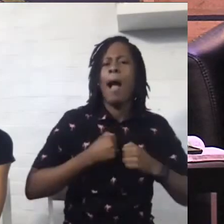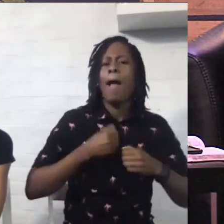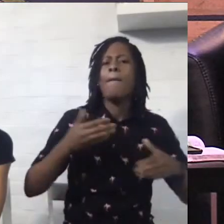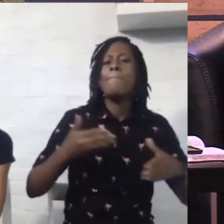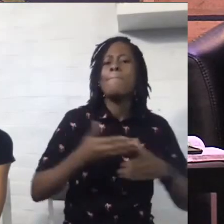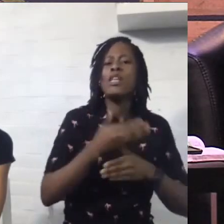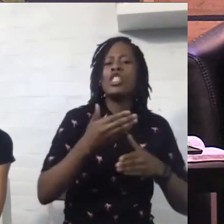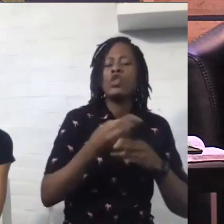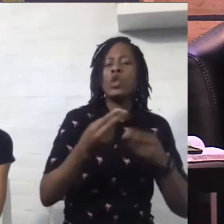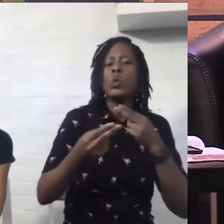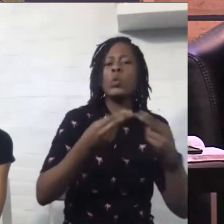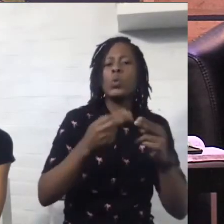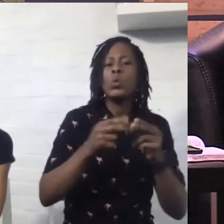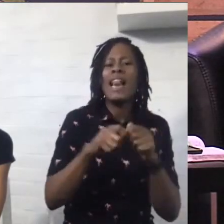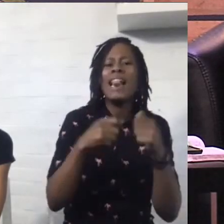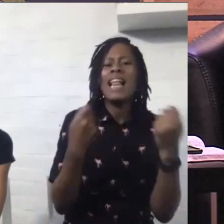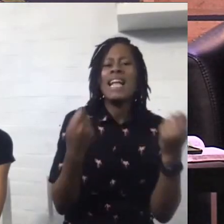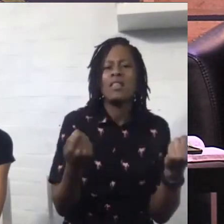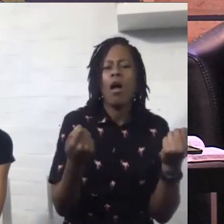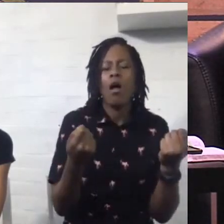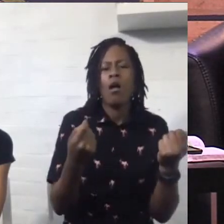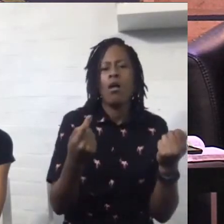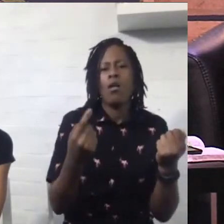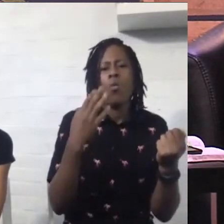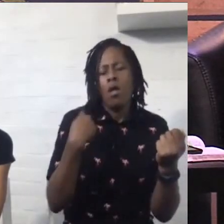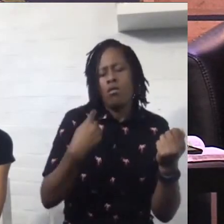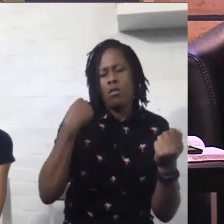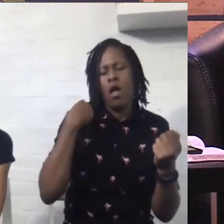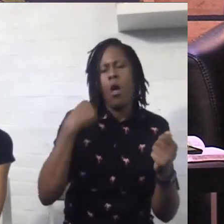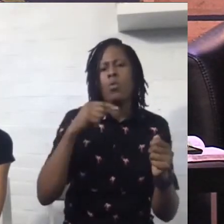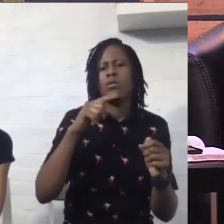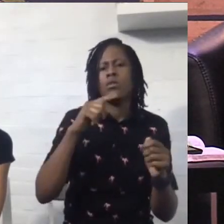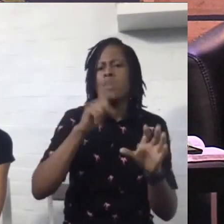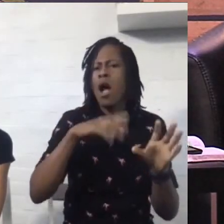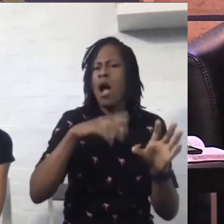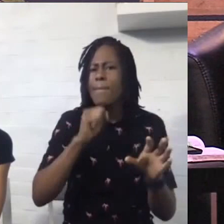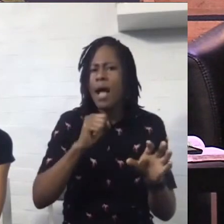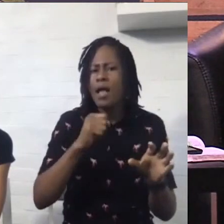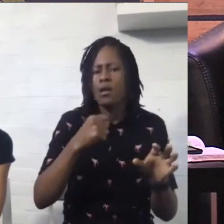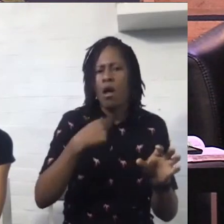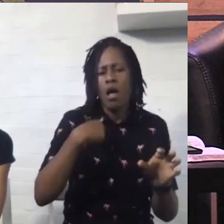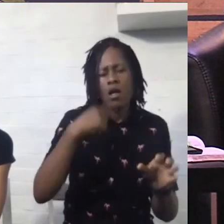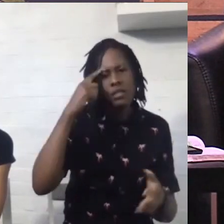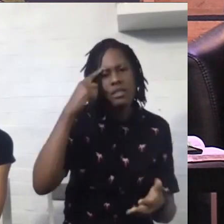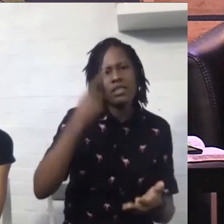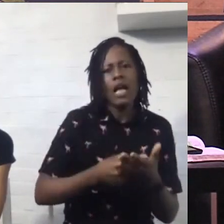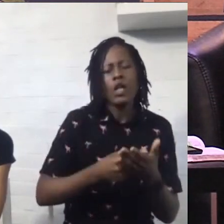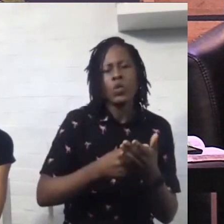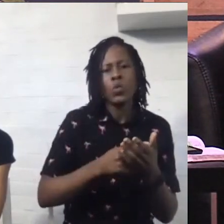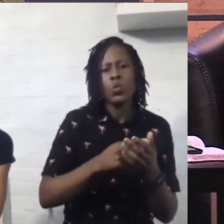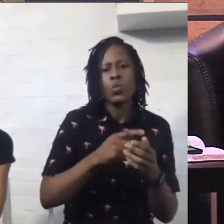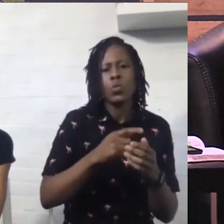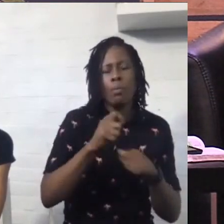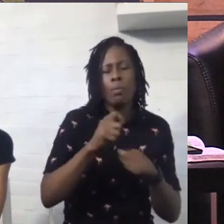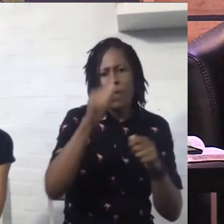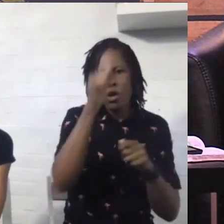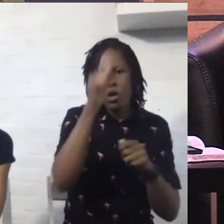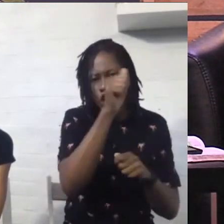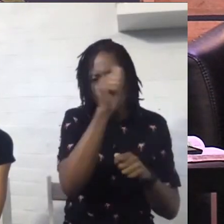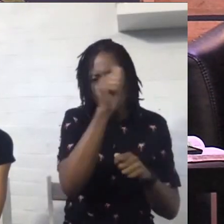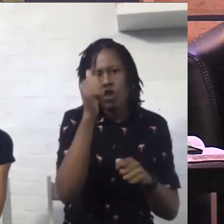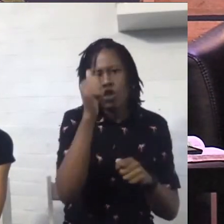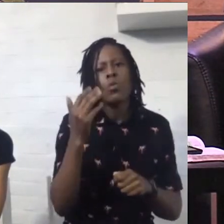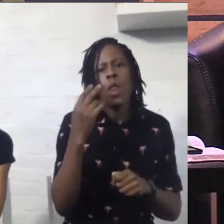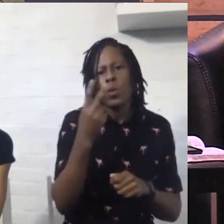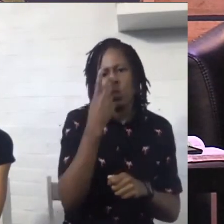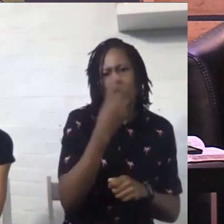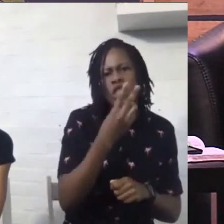man, when I came to know the Lord at the age of 12, the trajectory of my journey as a Christian all these years, the trajectory,